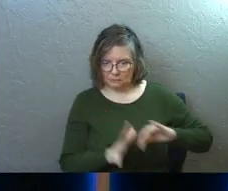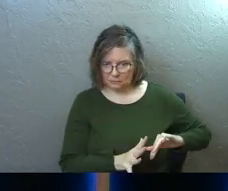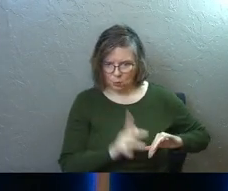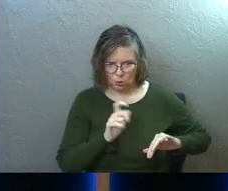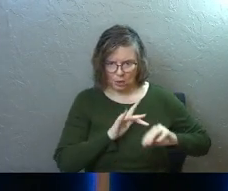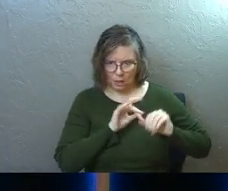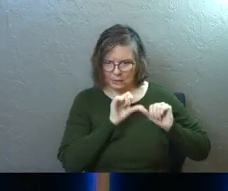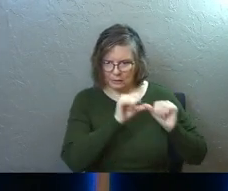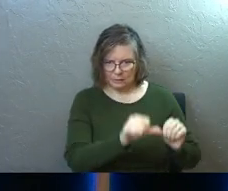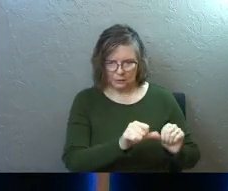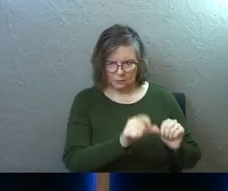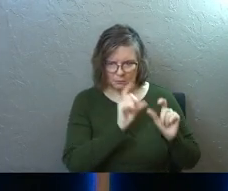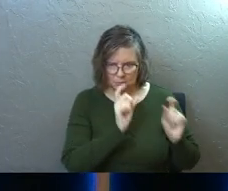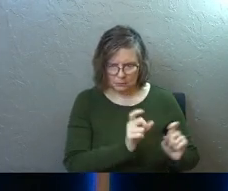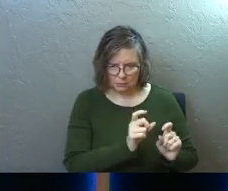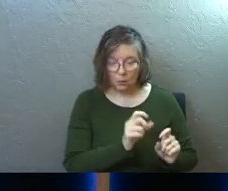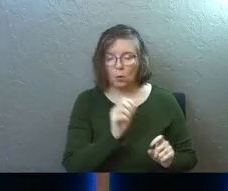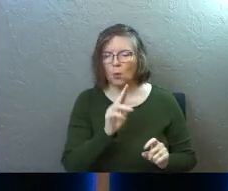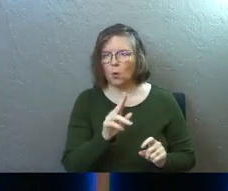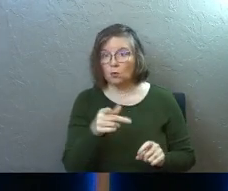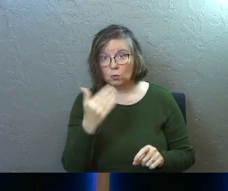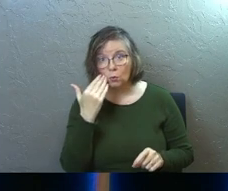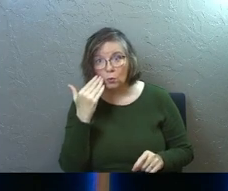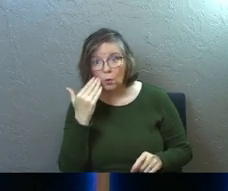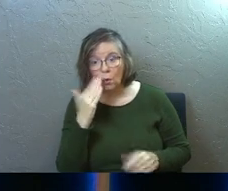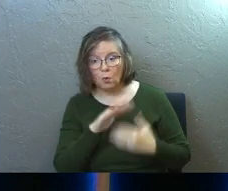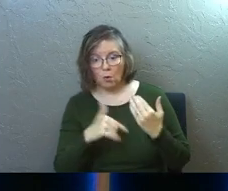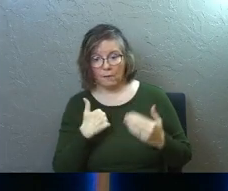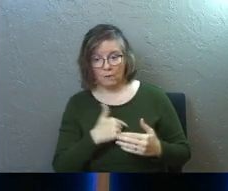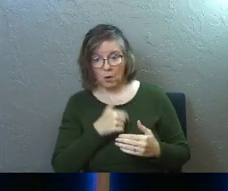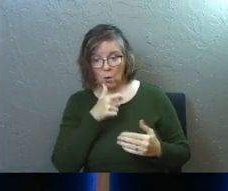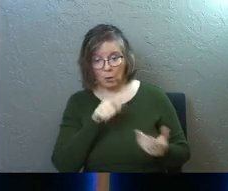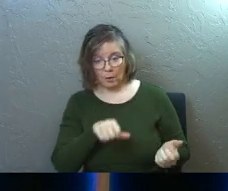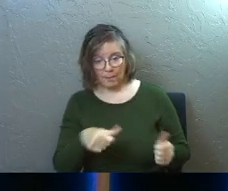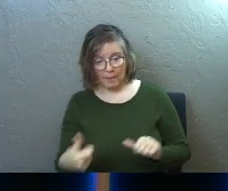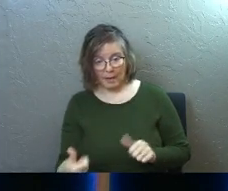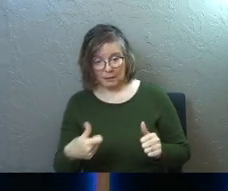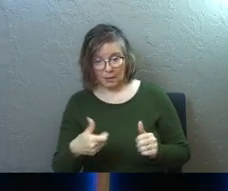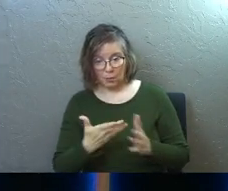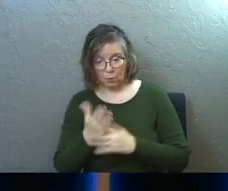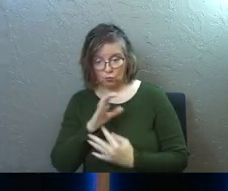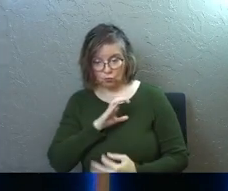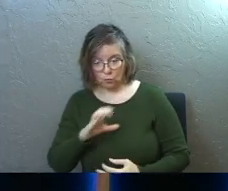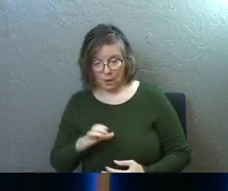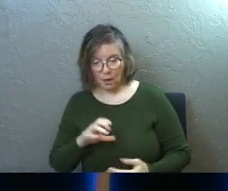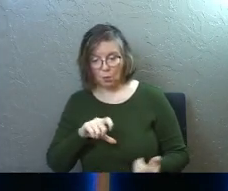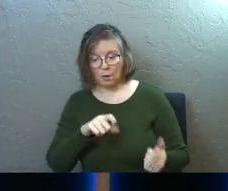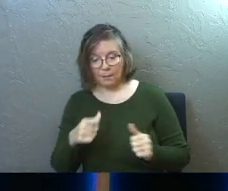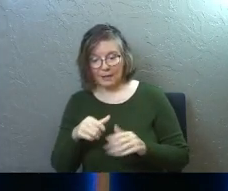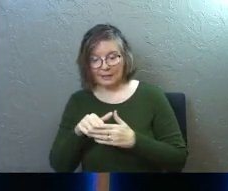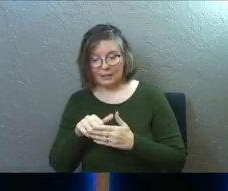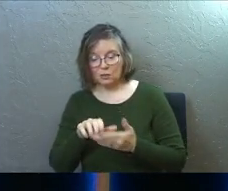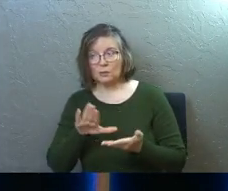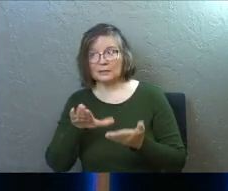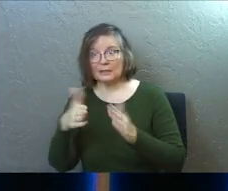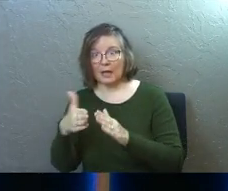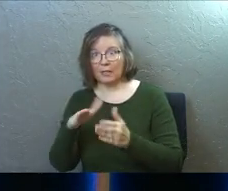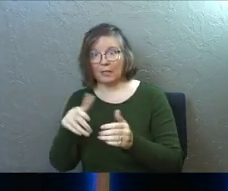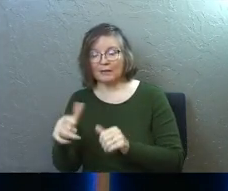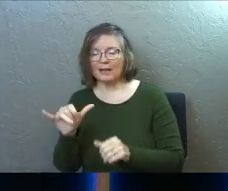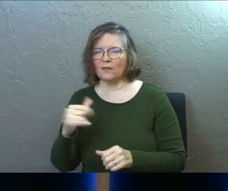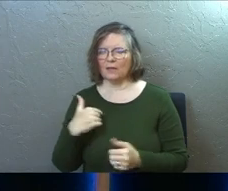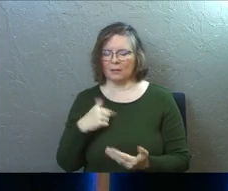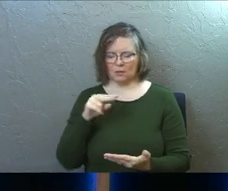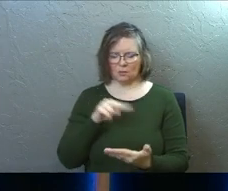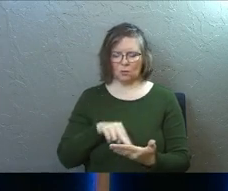live in it any longer? Or don't you know that all of us who were baptized into Christ Jesus were baptized into his death? Now, if you're